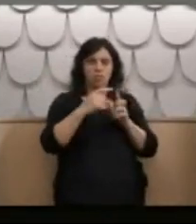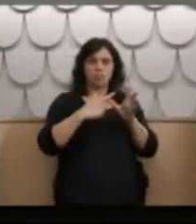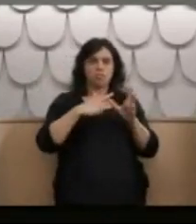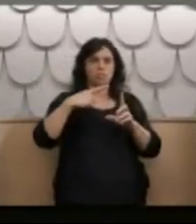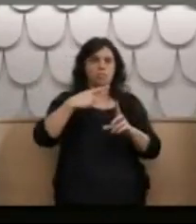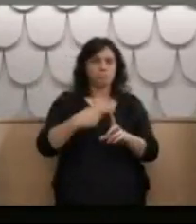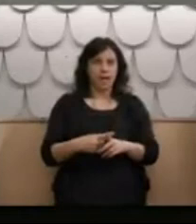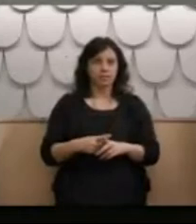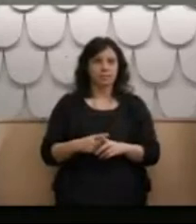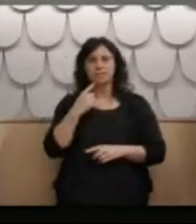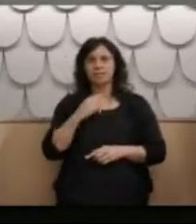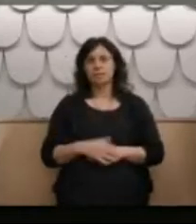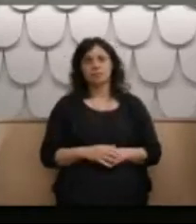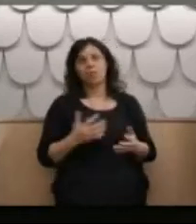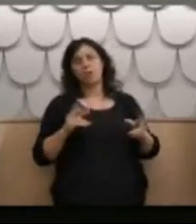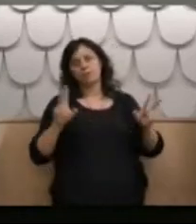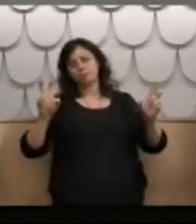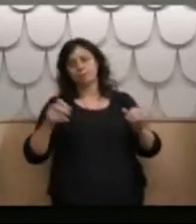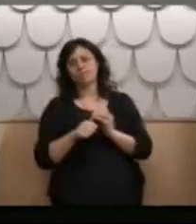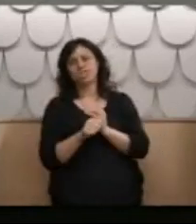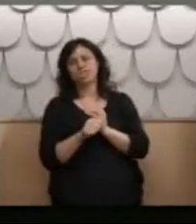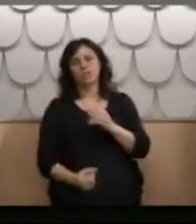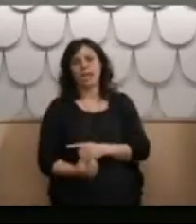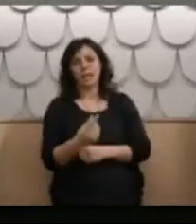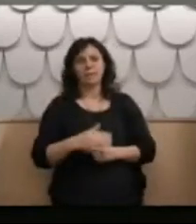and I had to get on with my life.